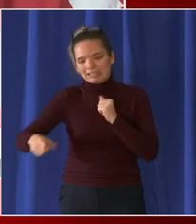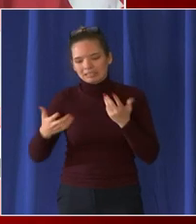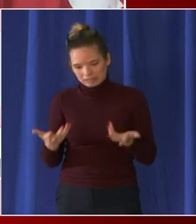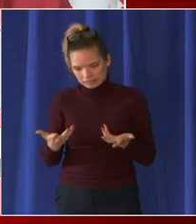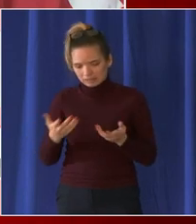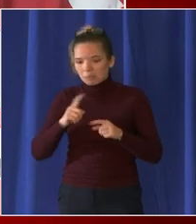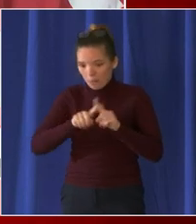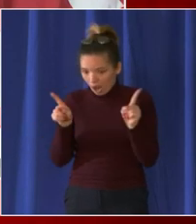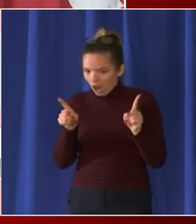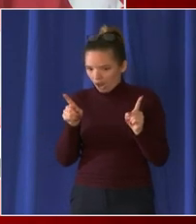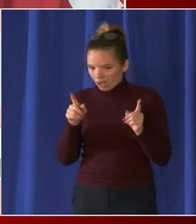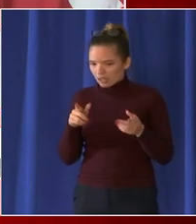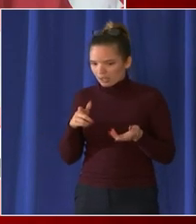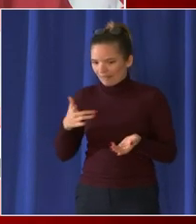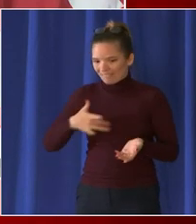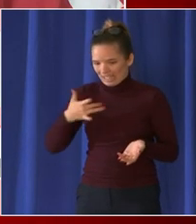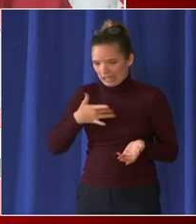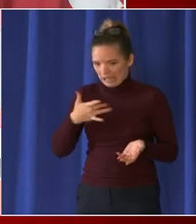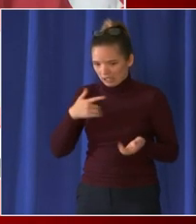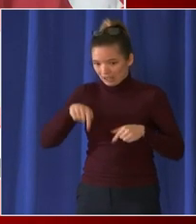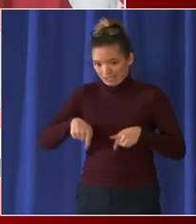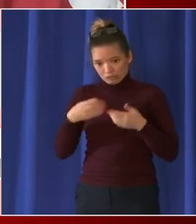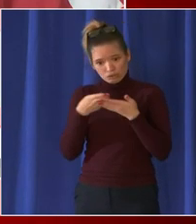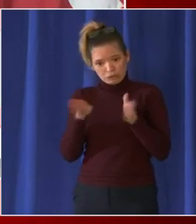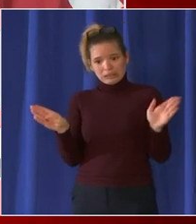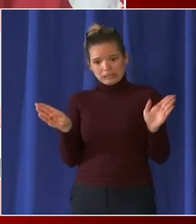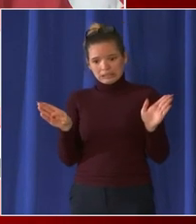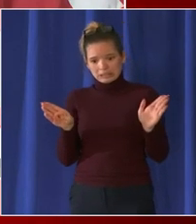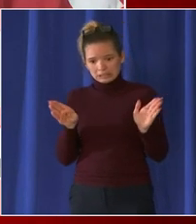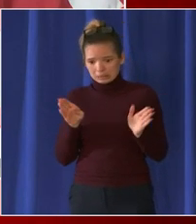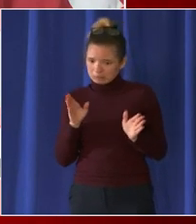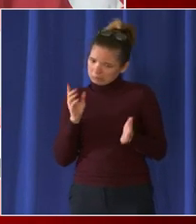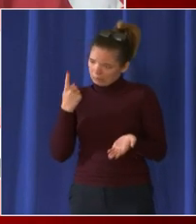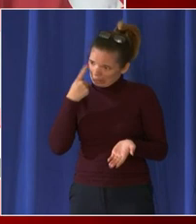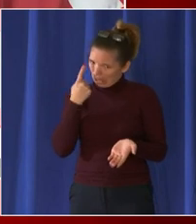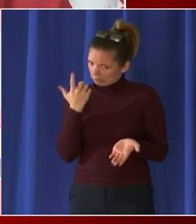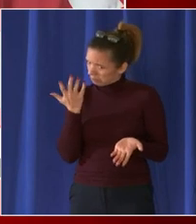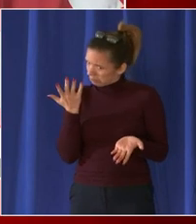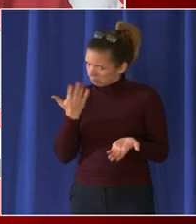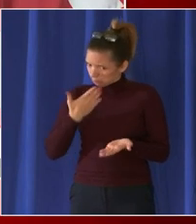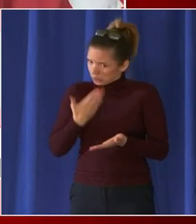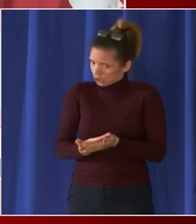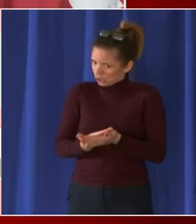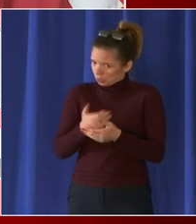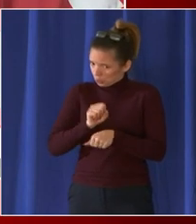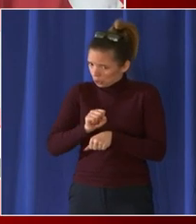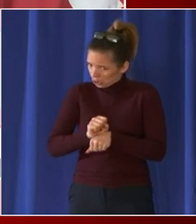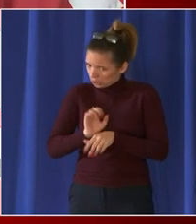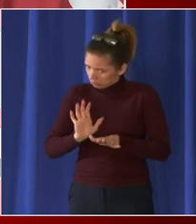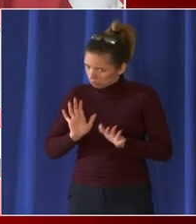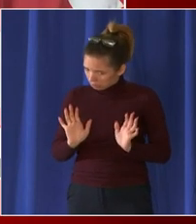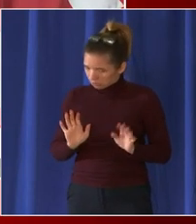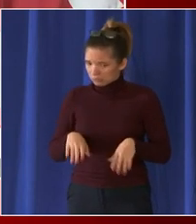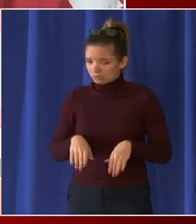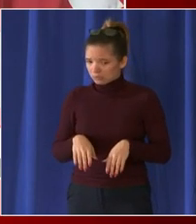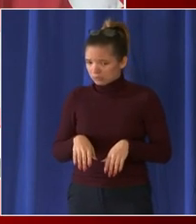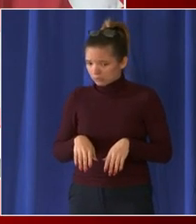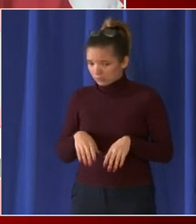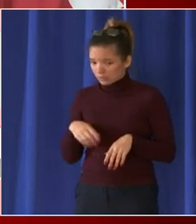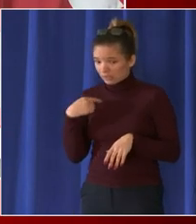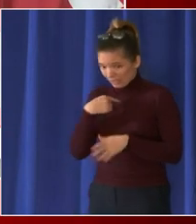our teams being able to to hit and get out there if there's one thing that we're looking at is if our our contract crews